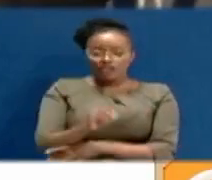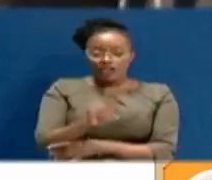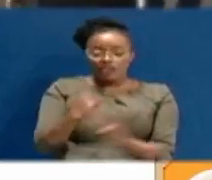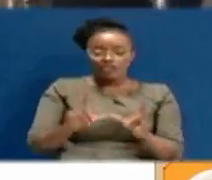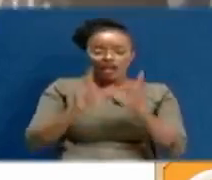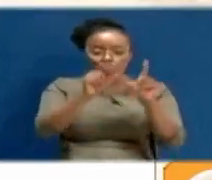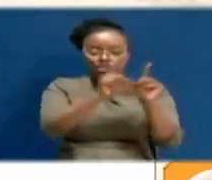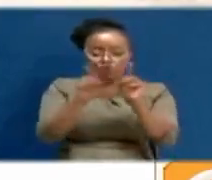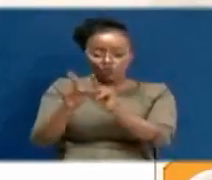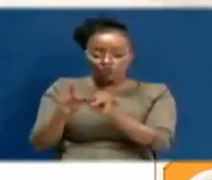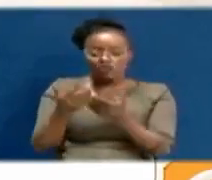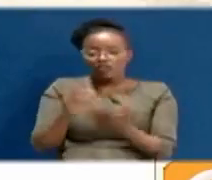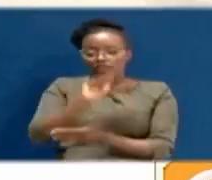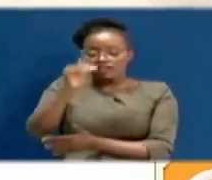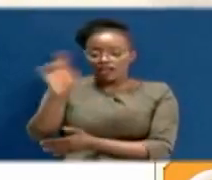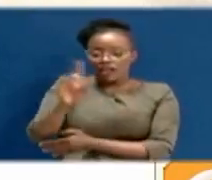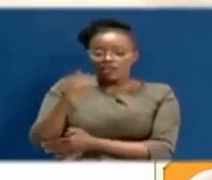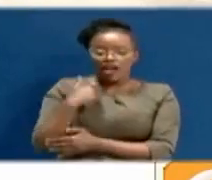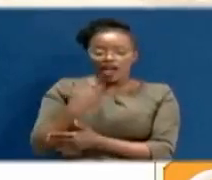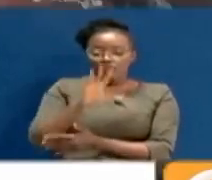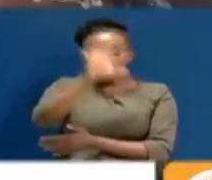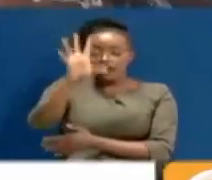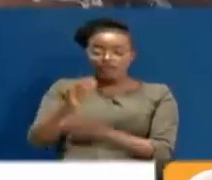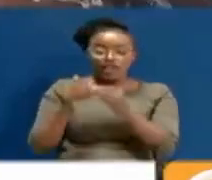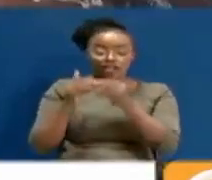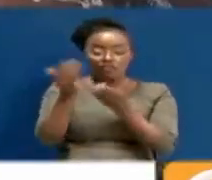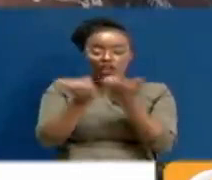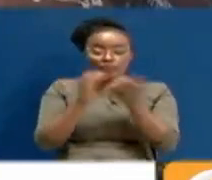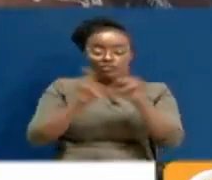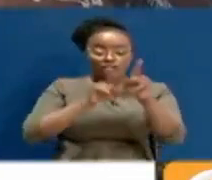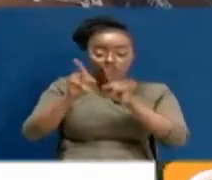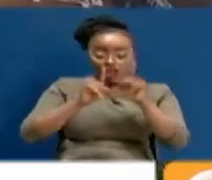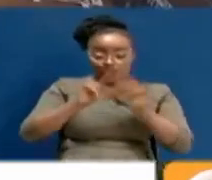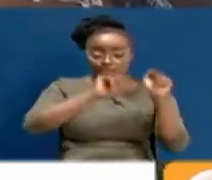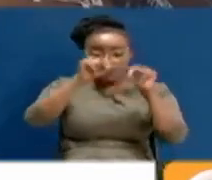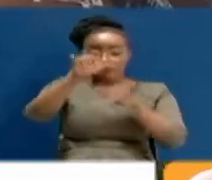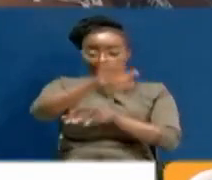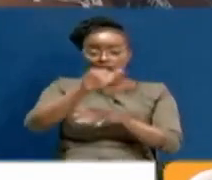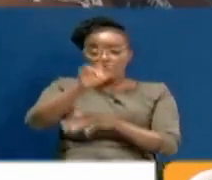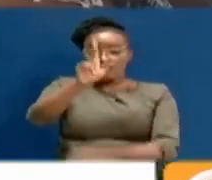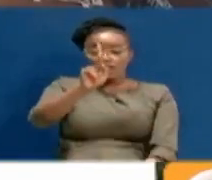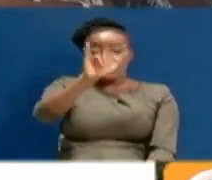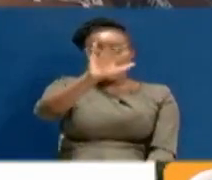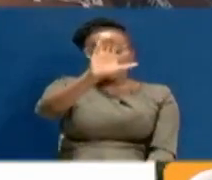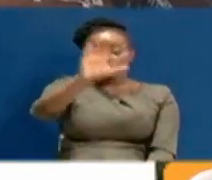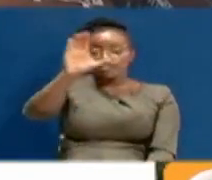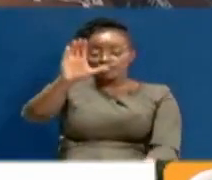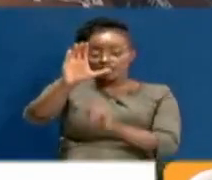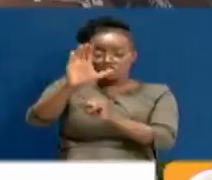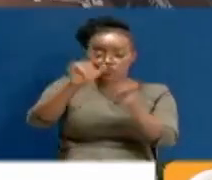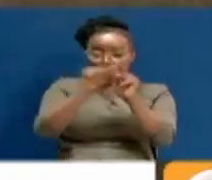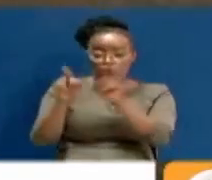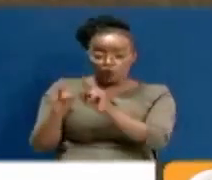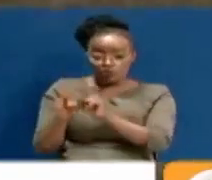The awards also, capital city Nairobi, was named Africa's leading business travel destination, while the Kenyatta International Convention Center,